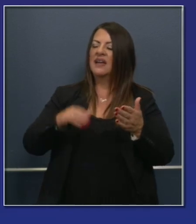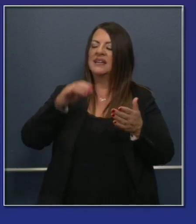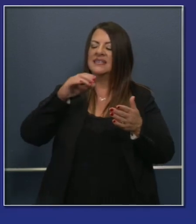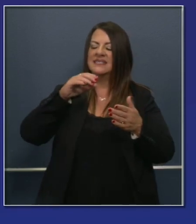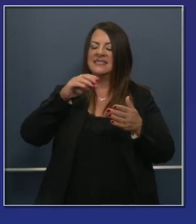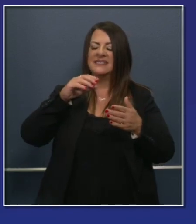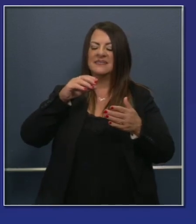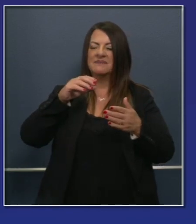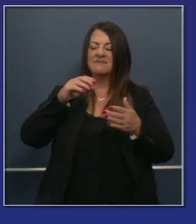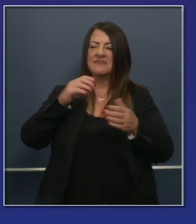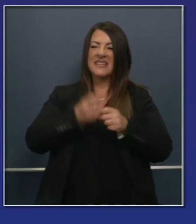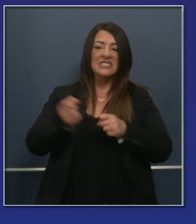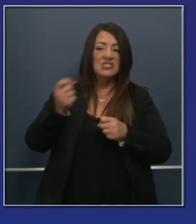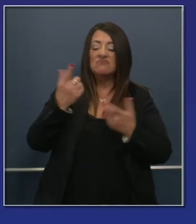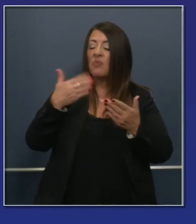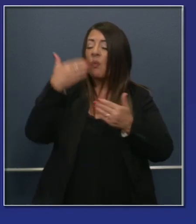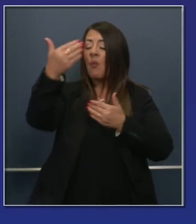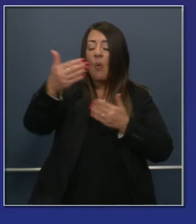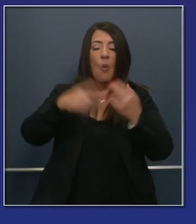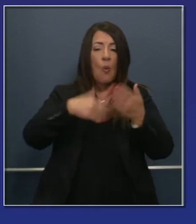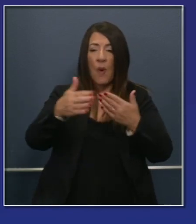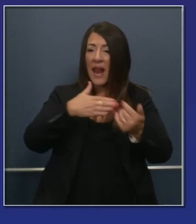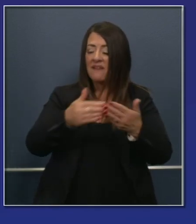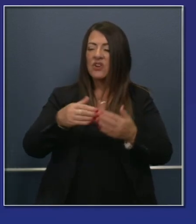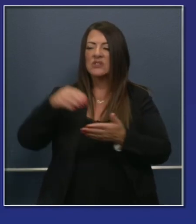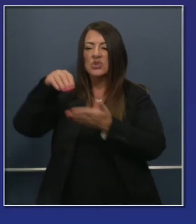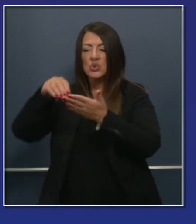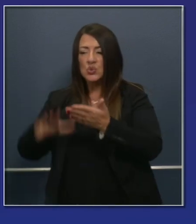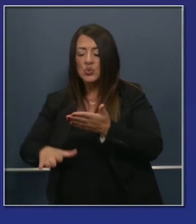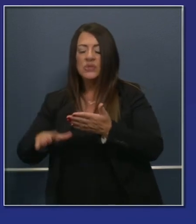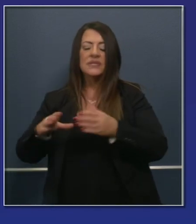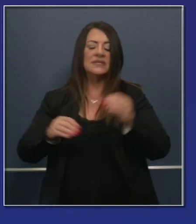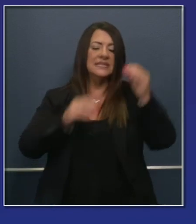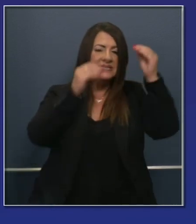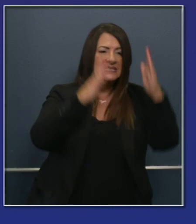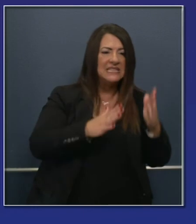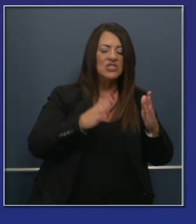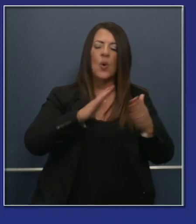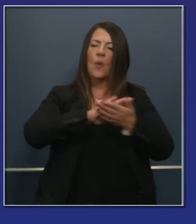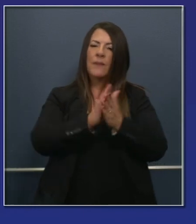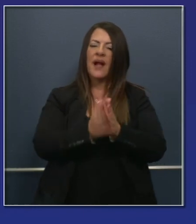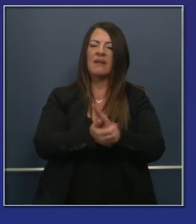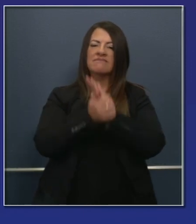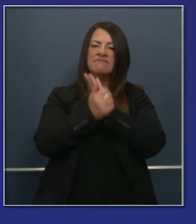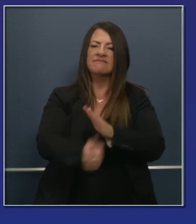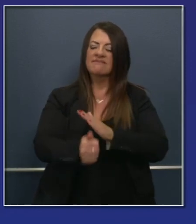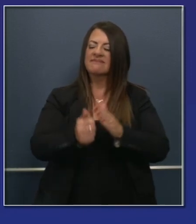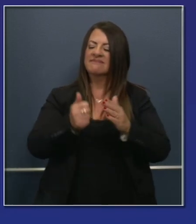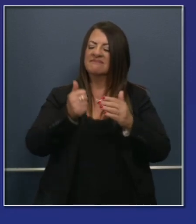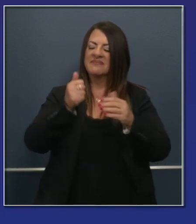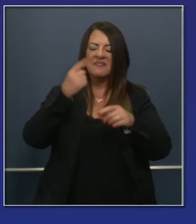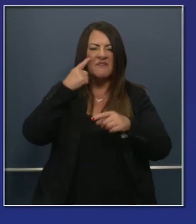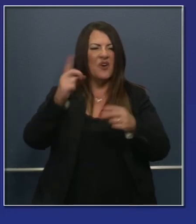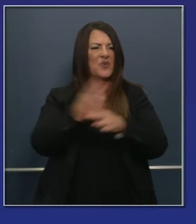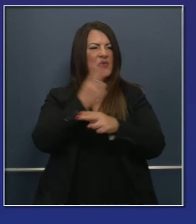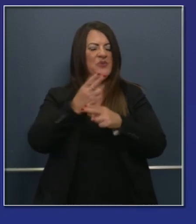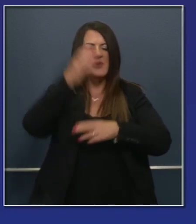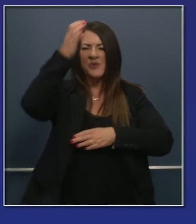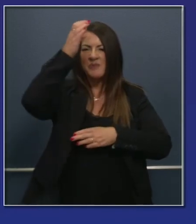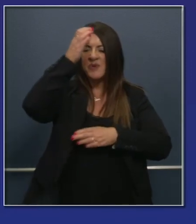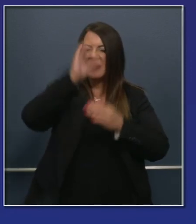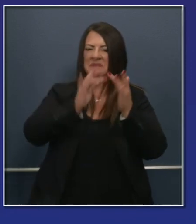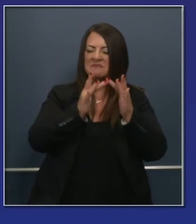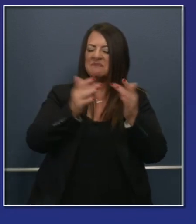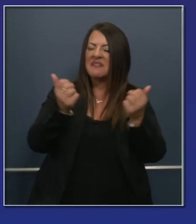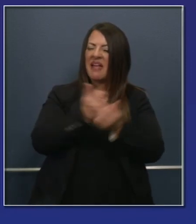proficient, stronger connections between home and school because people have had to figure out how to do that, and more capacity to support